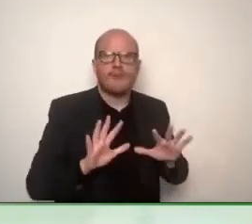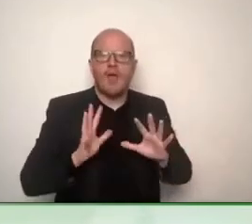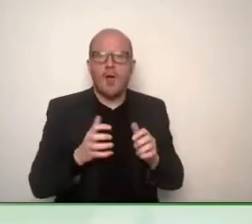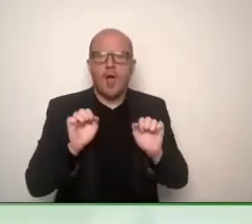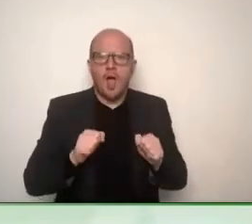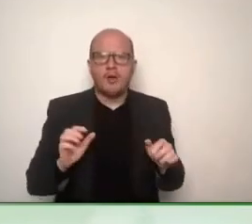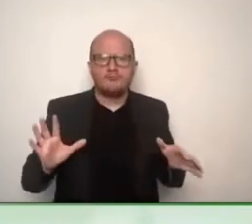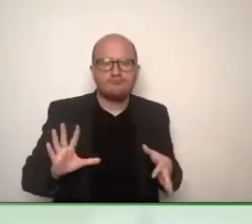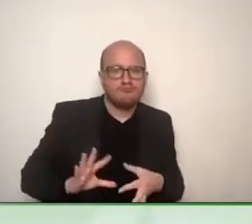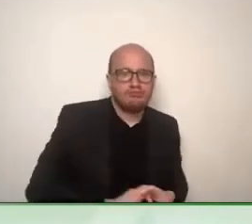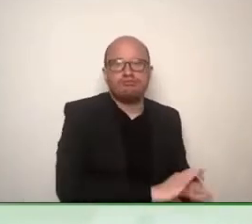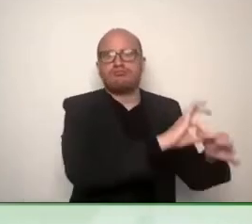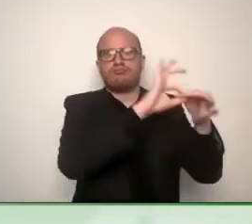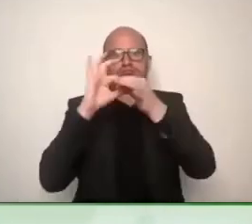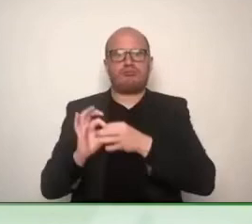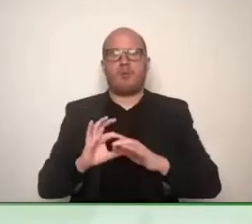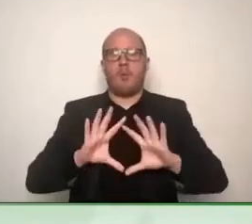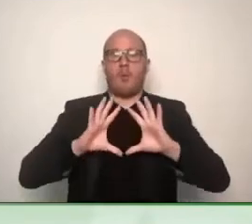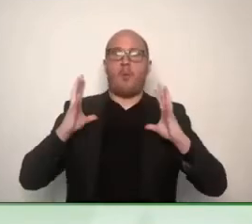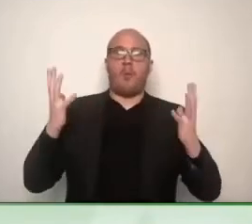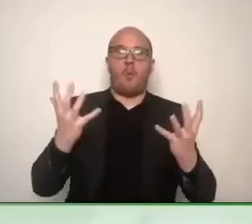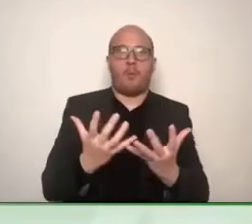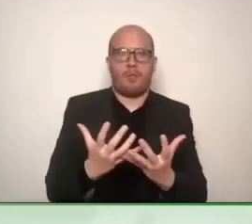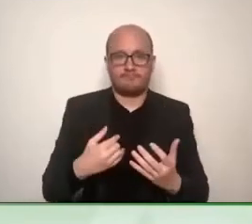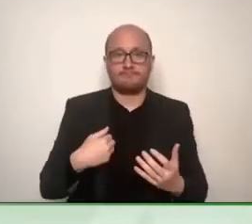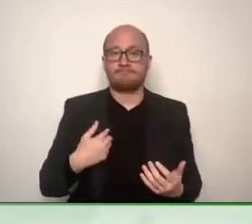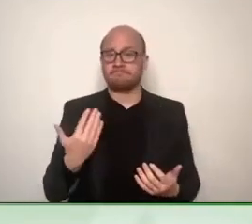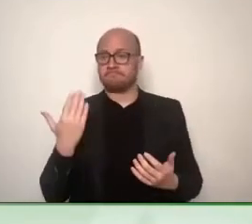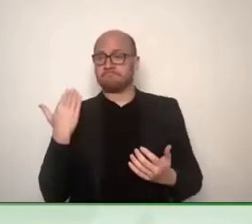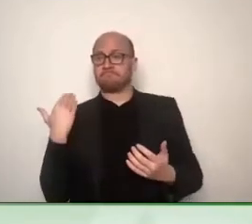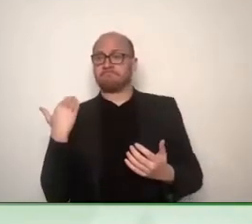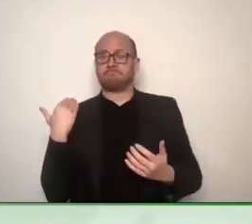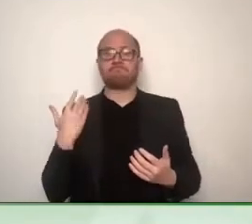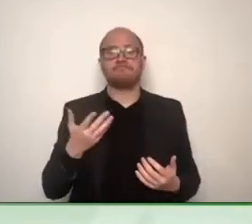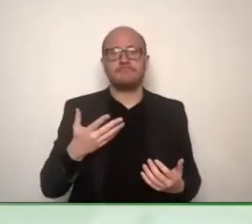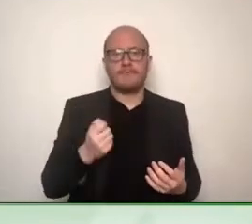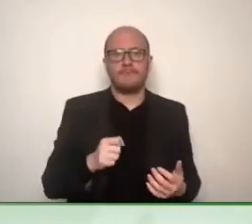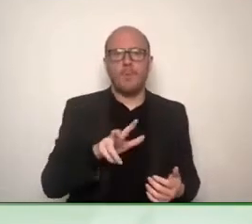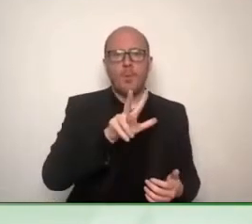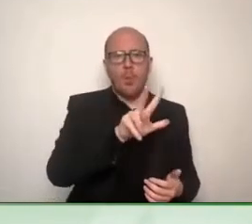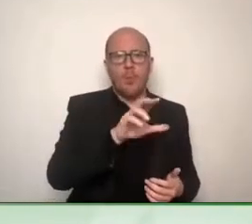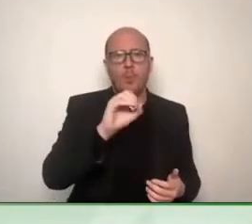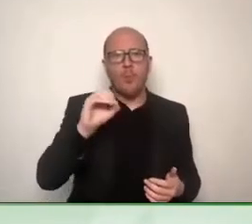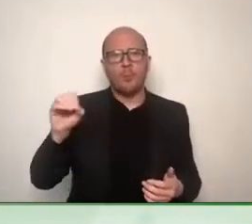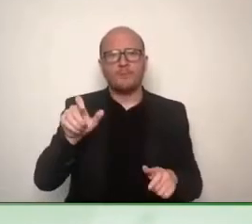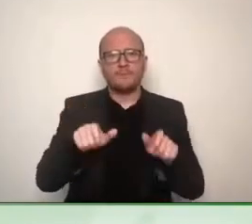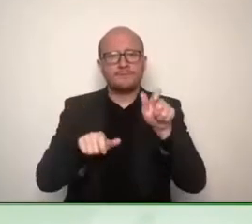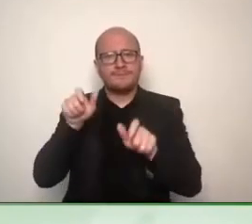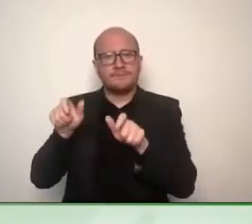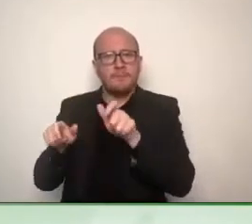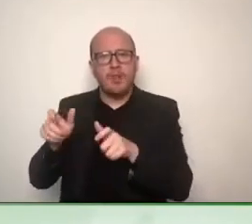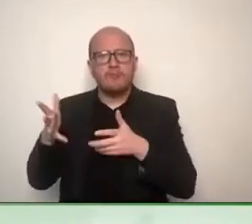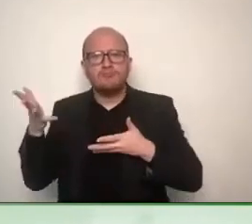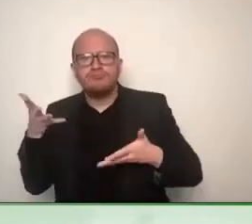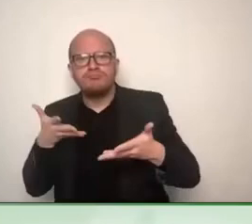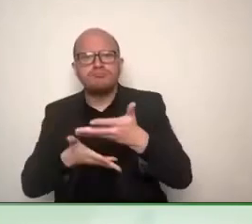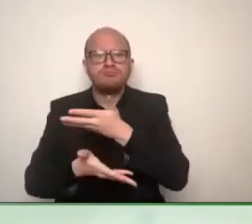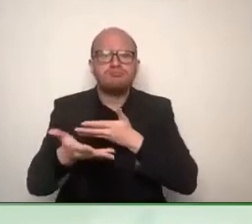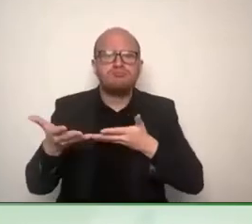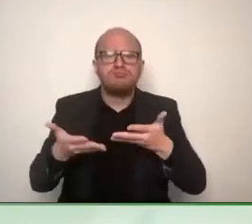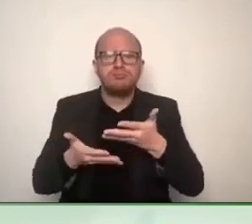we had a session where we presented part of the results and are now creating a list of priority issues.